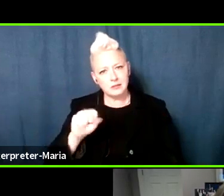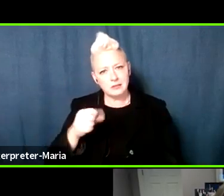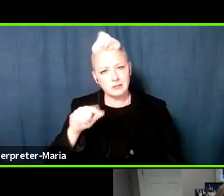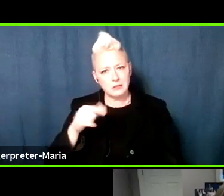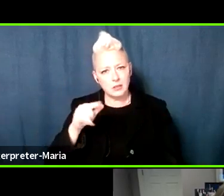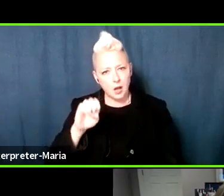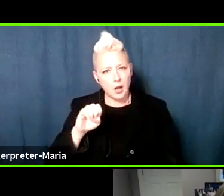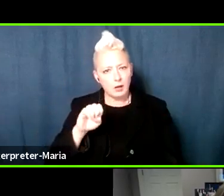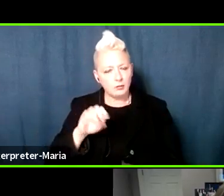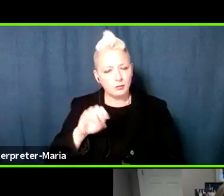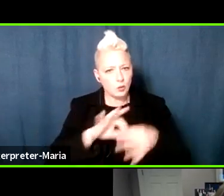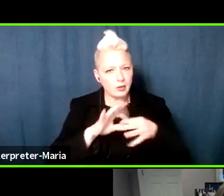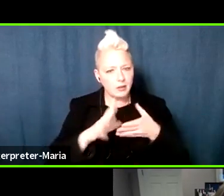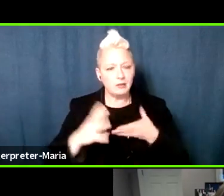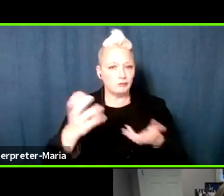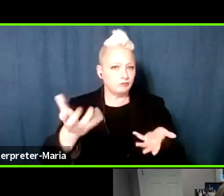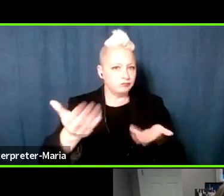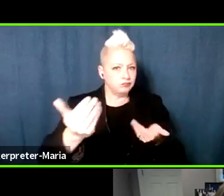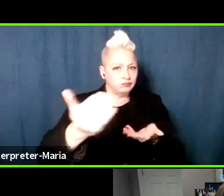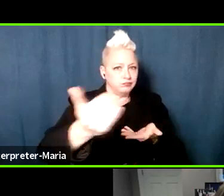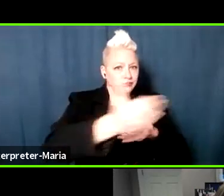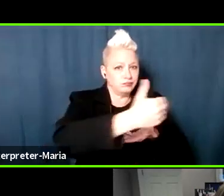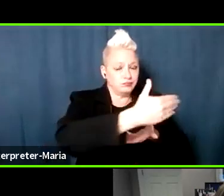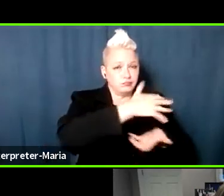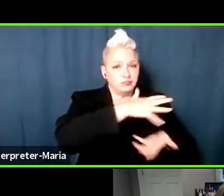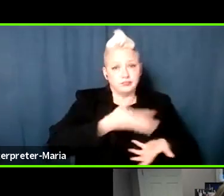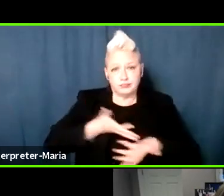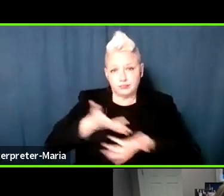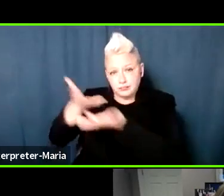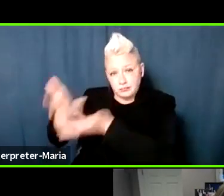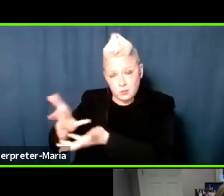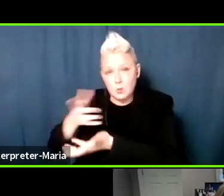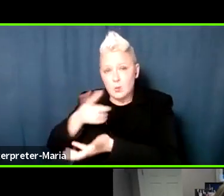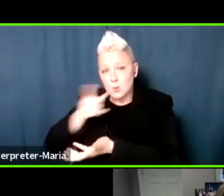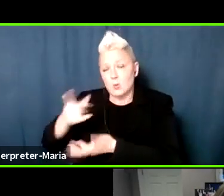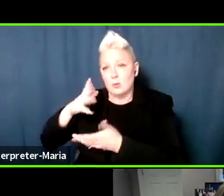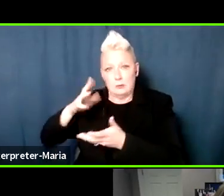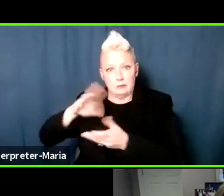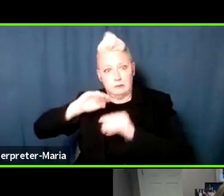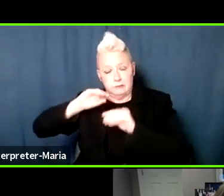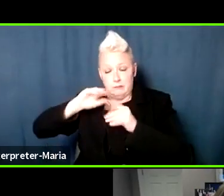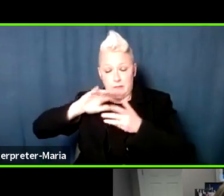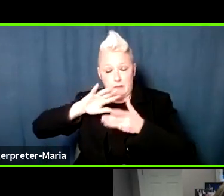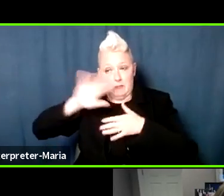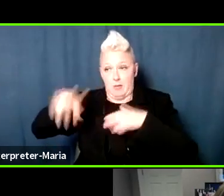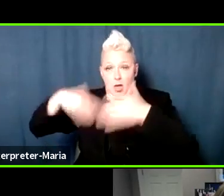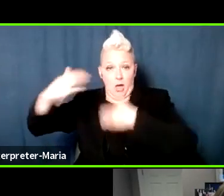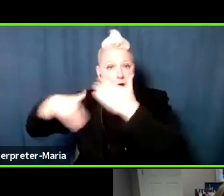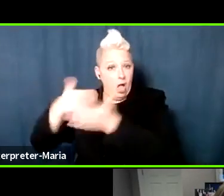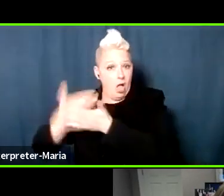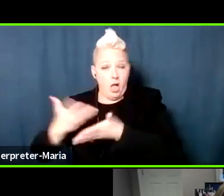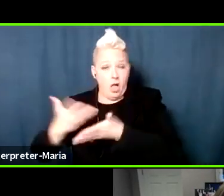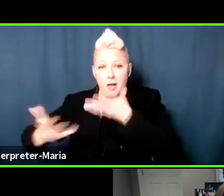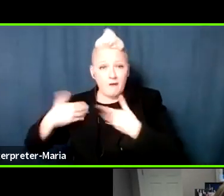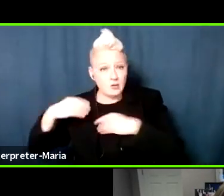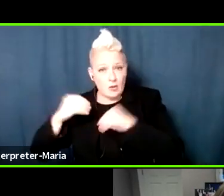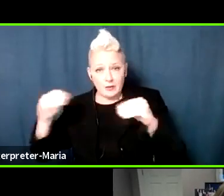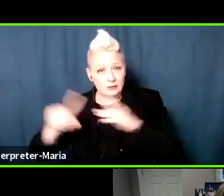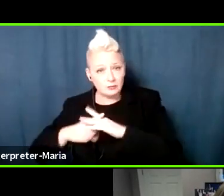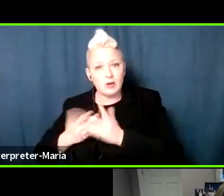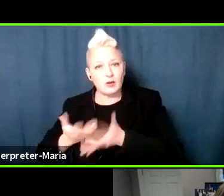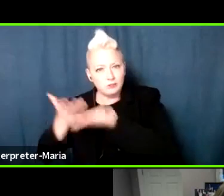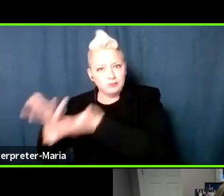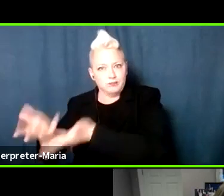places for things for those who are going to be resettled here, who don't have anything to start. That's one of the positive